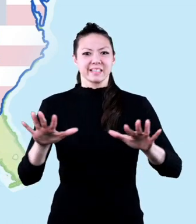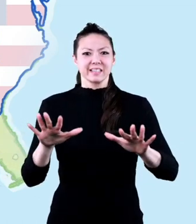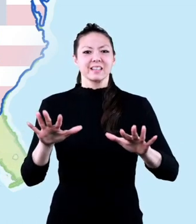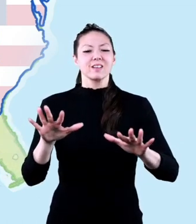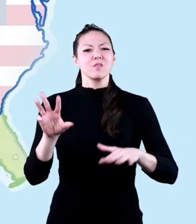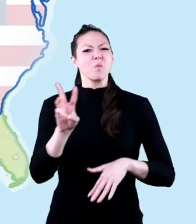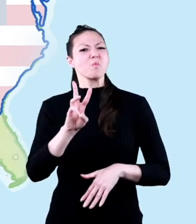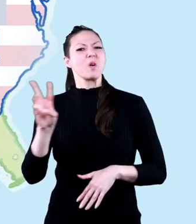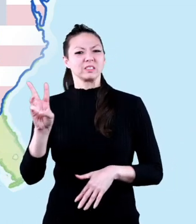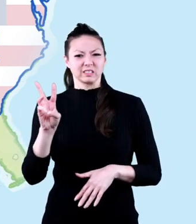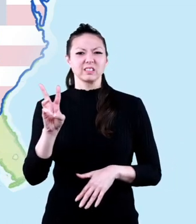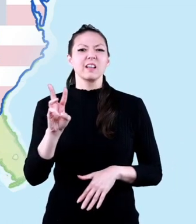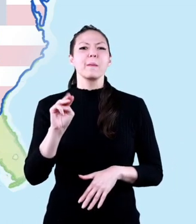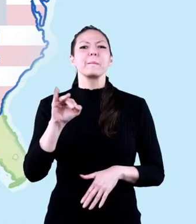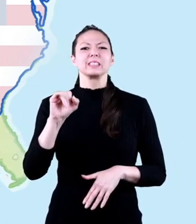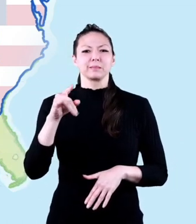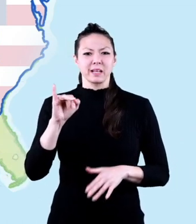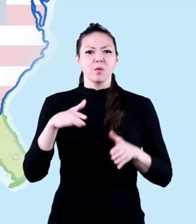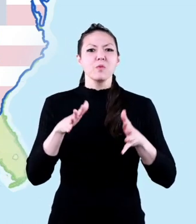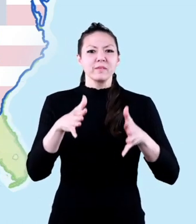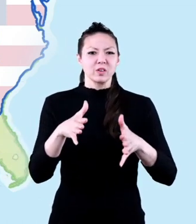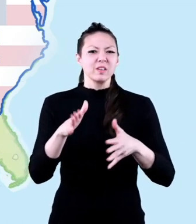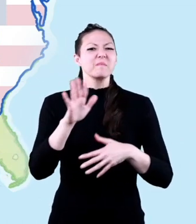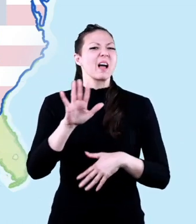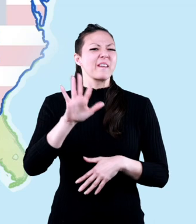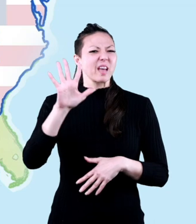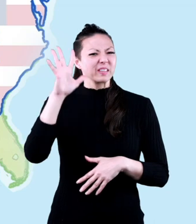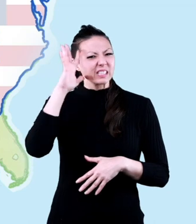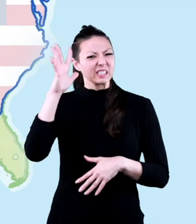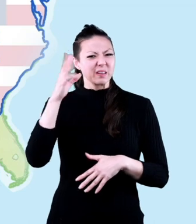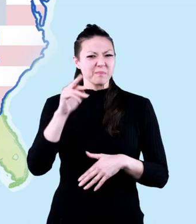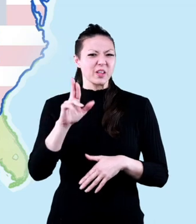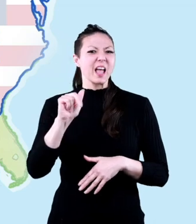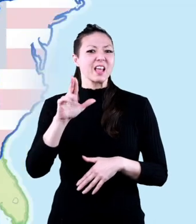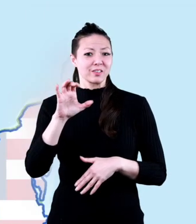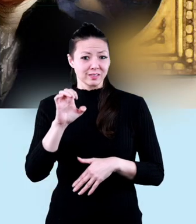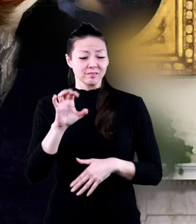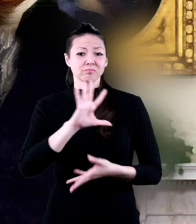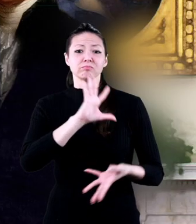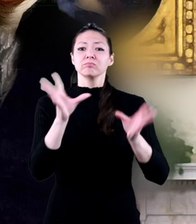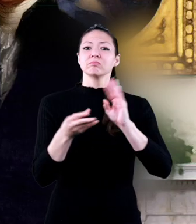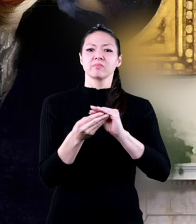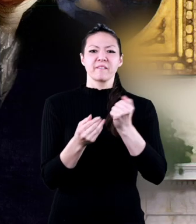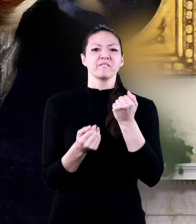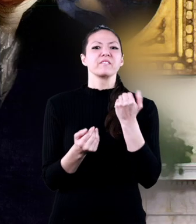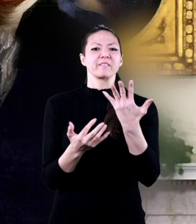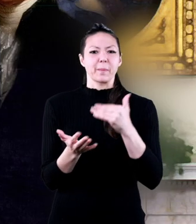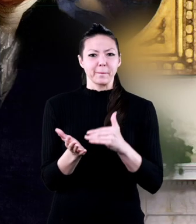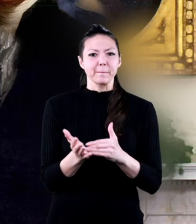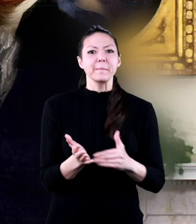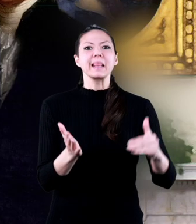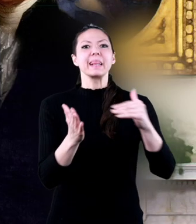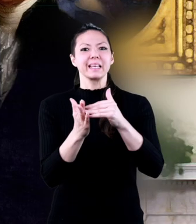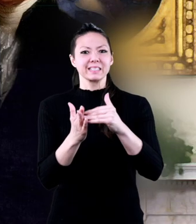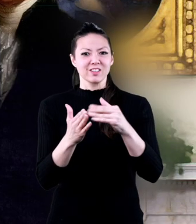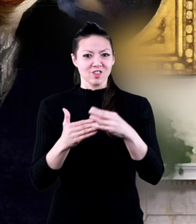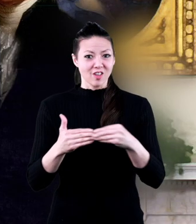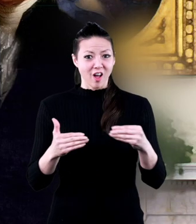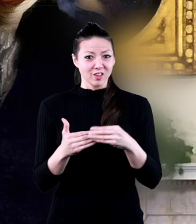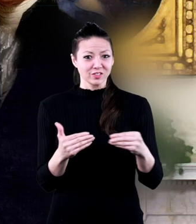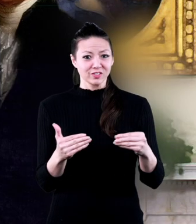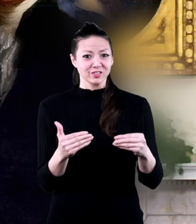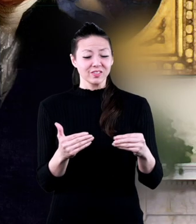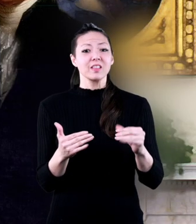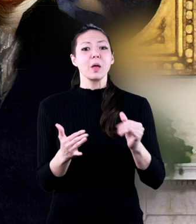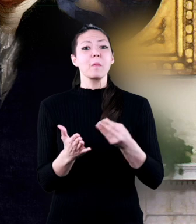land west of the Mississippi River for just five cents per acre, for a total of $15 million.